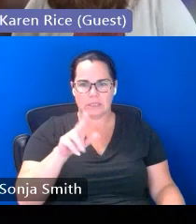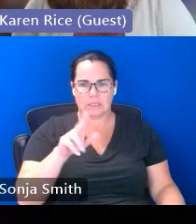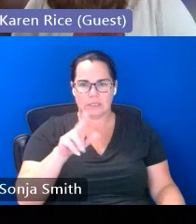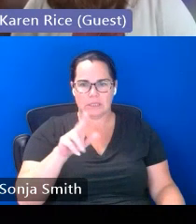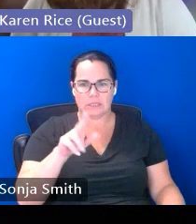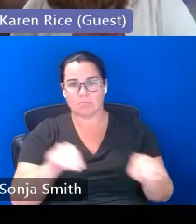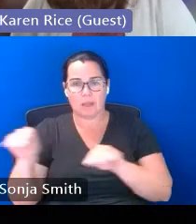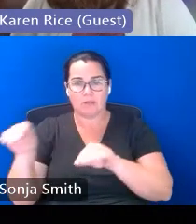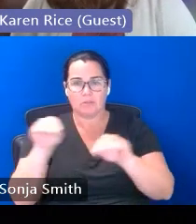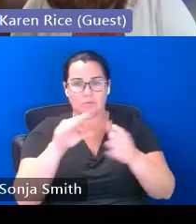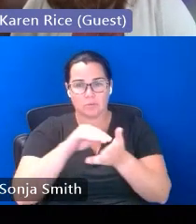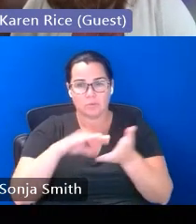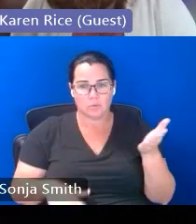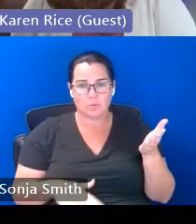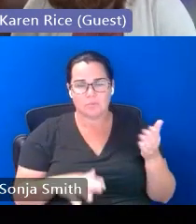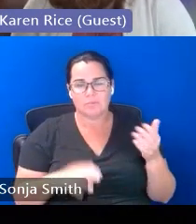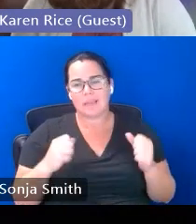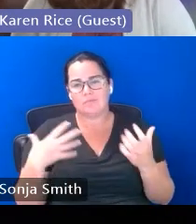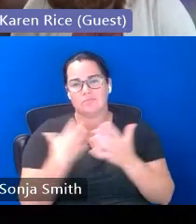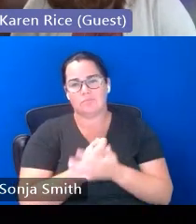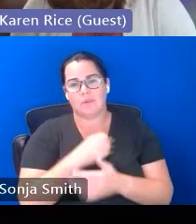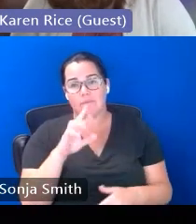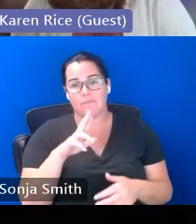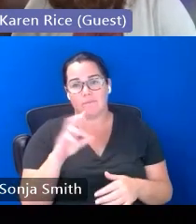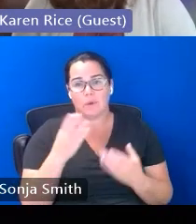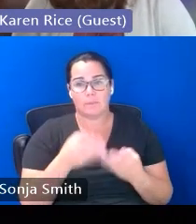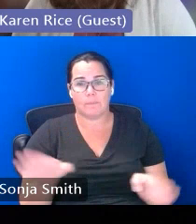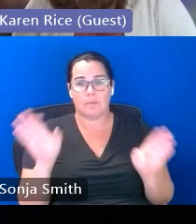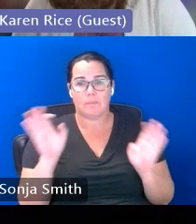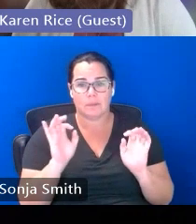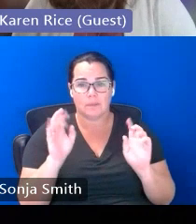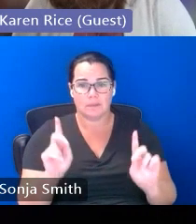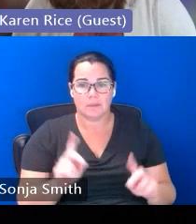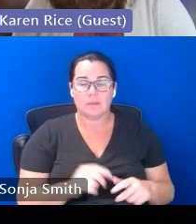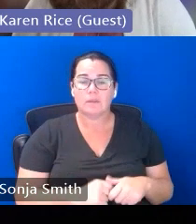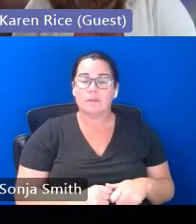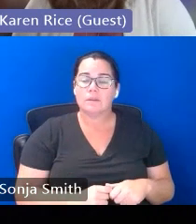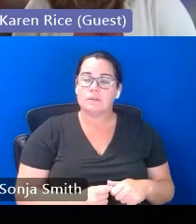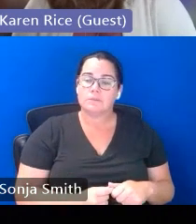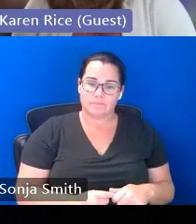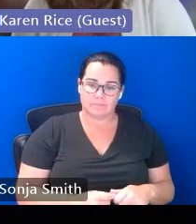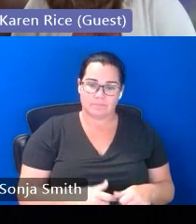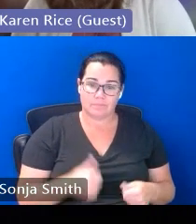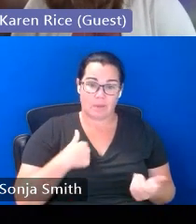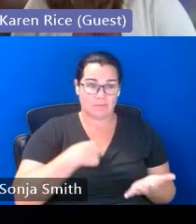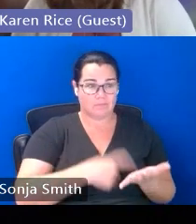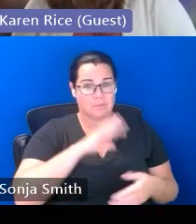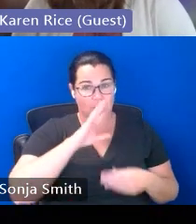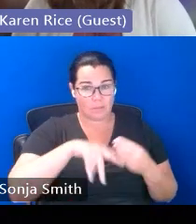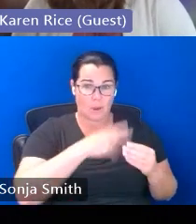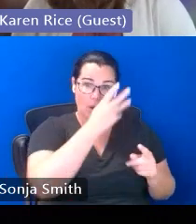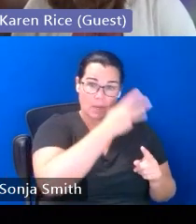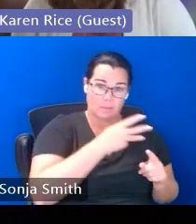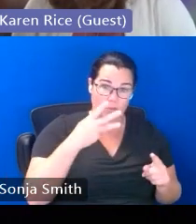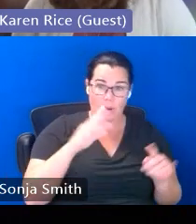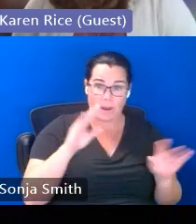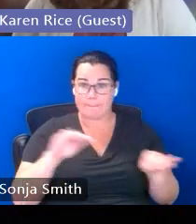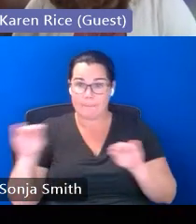public education but i will say that over the years as i've had this conversation about immigrant and migrant children and youth